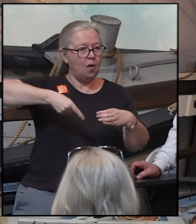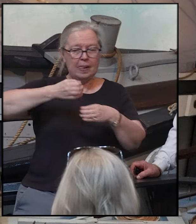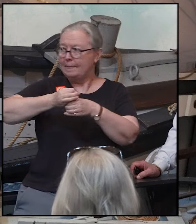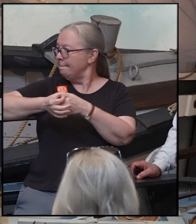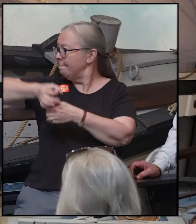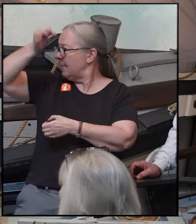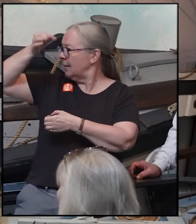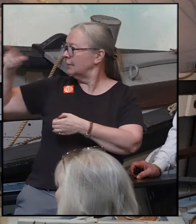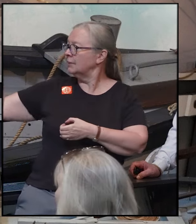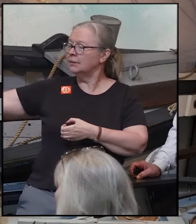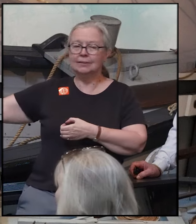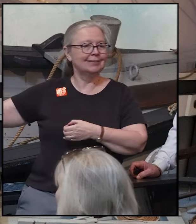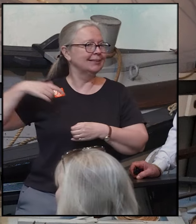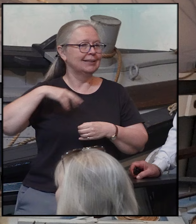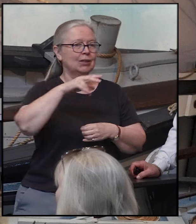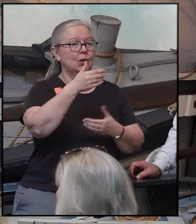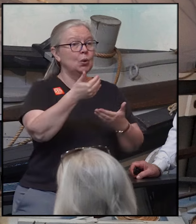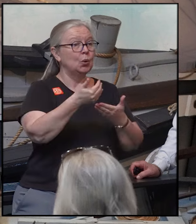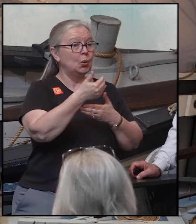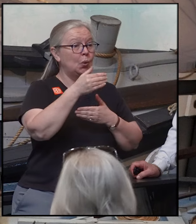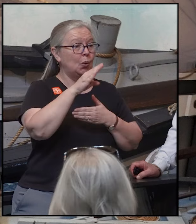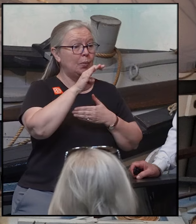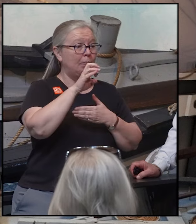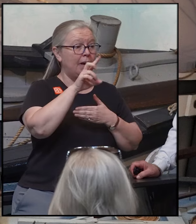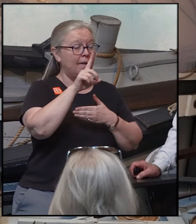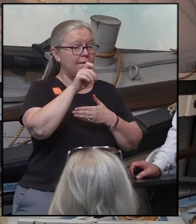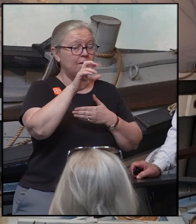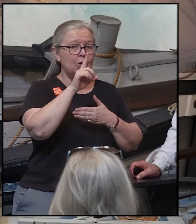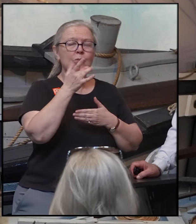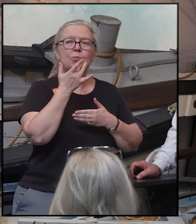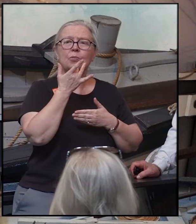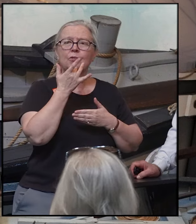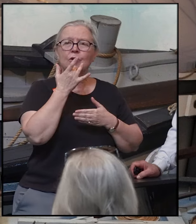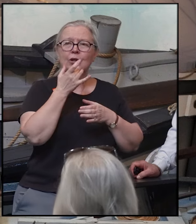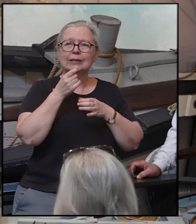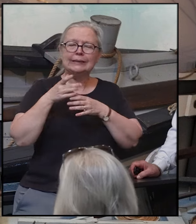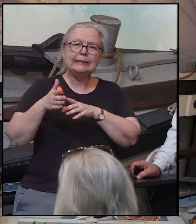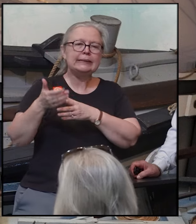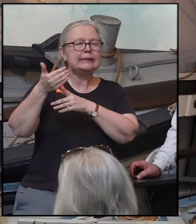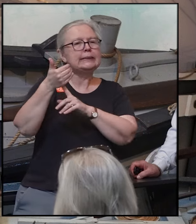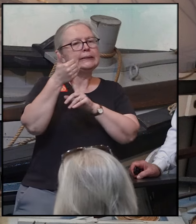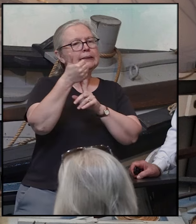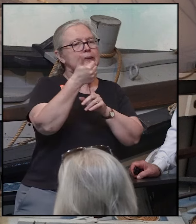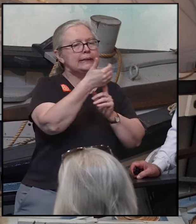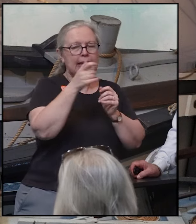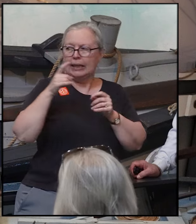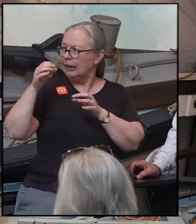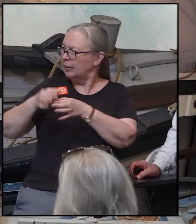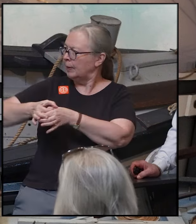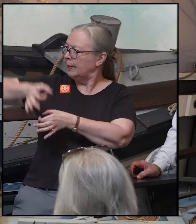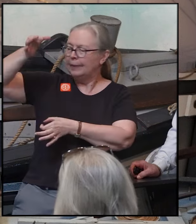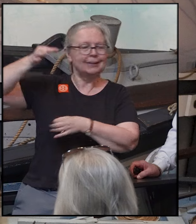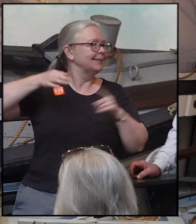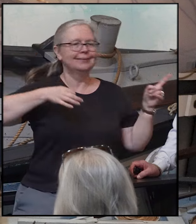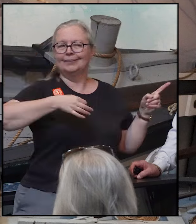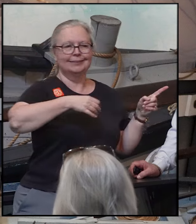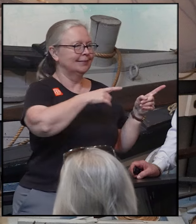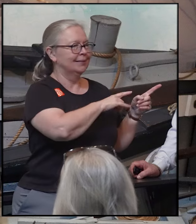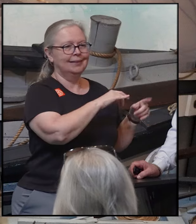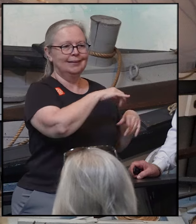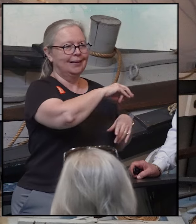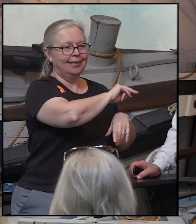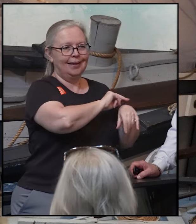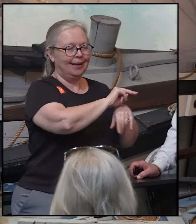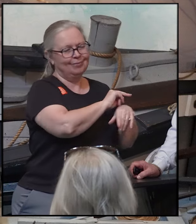a sail. The New Bedford whalers preferred to sail the dead whale back to the mothership. The Nantucketers thought,